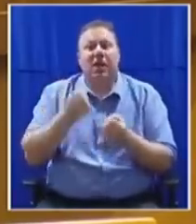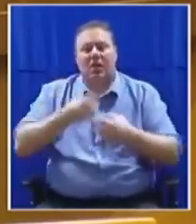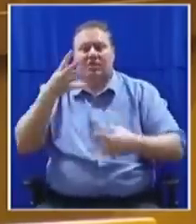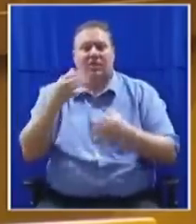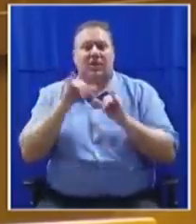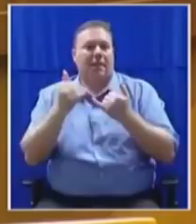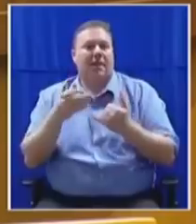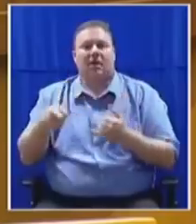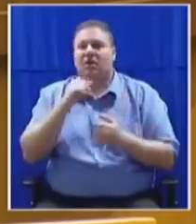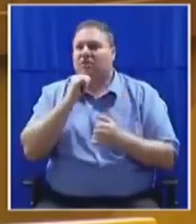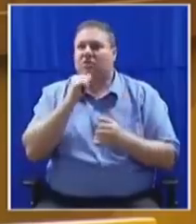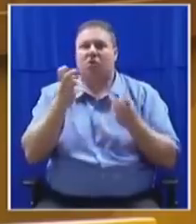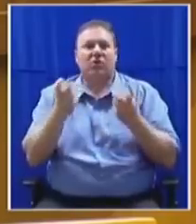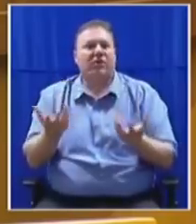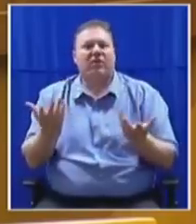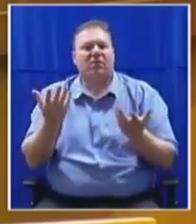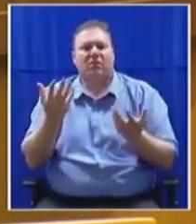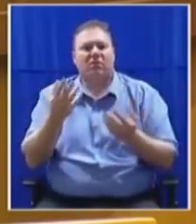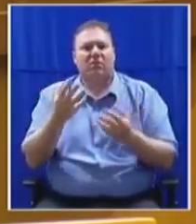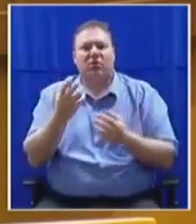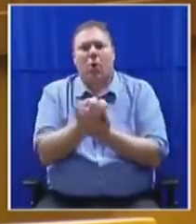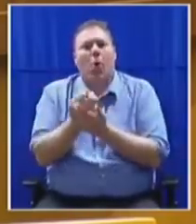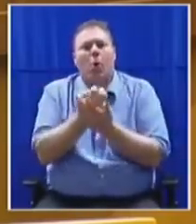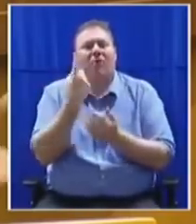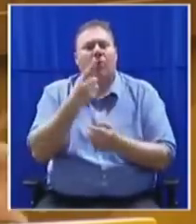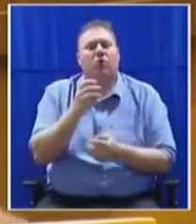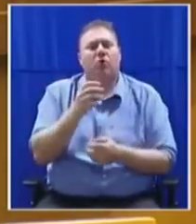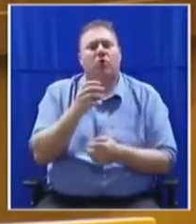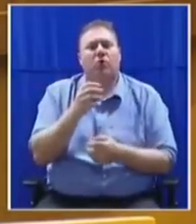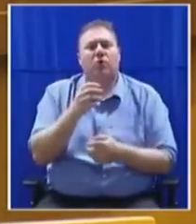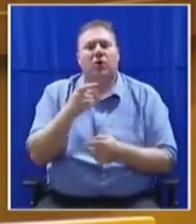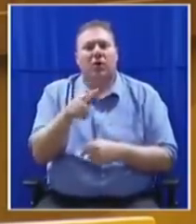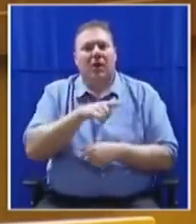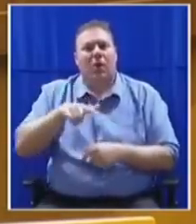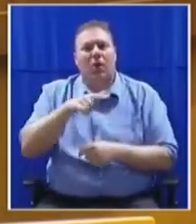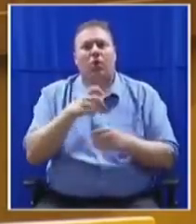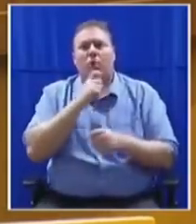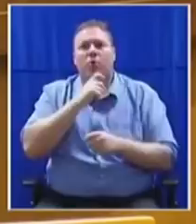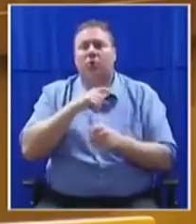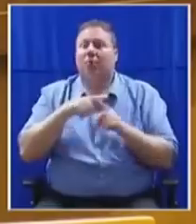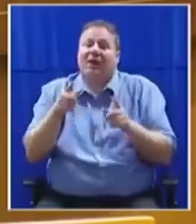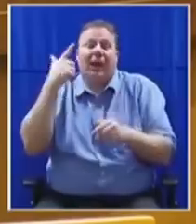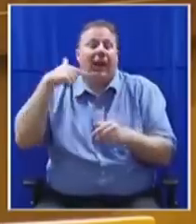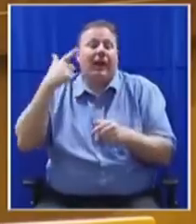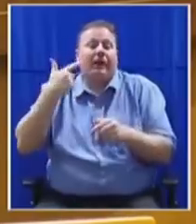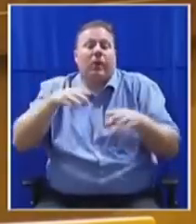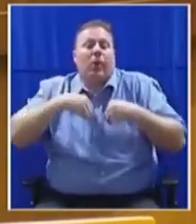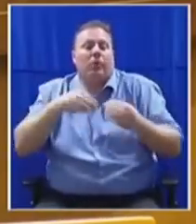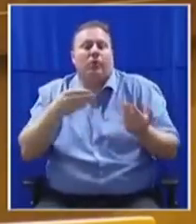extract coal for domestic consumption, even for export purposes. But it's the London companies that are owning these